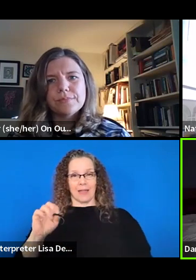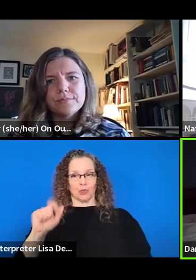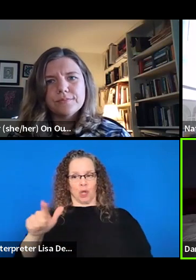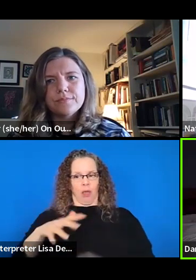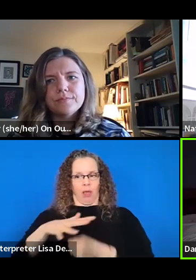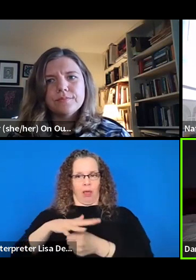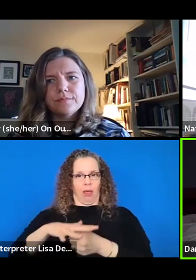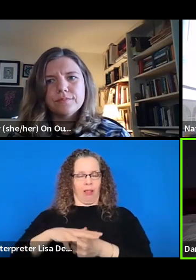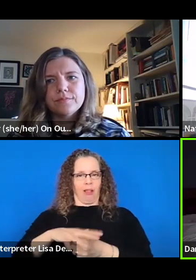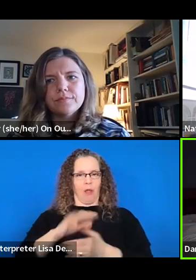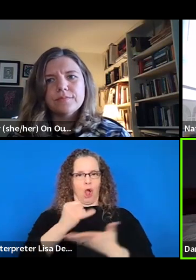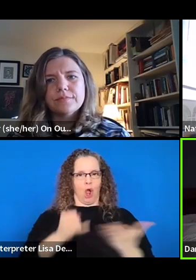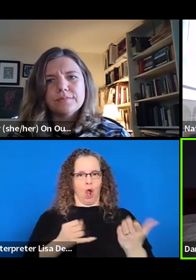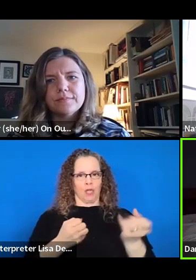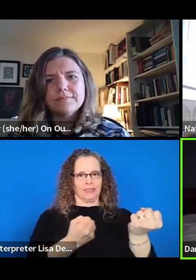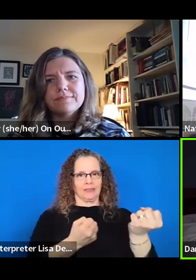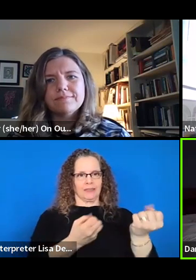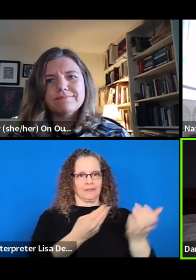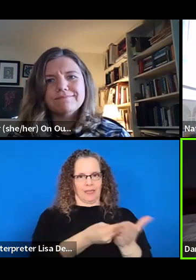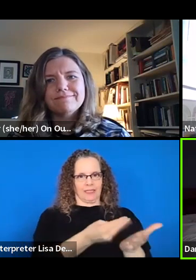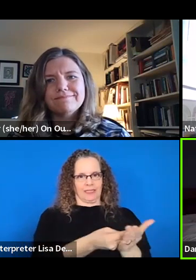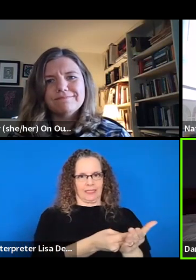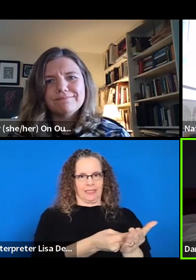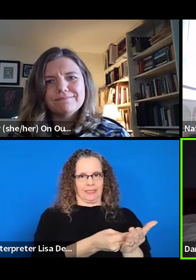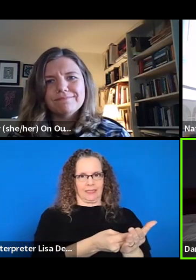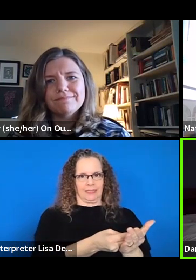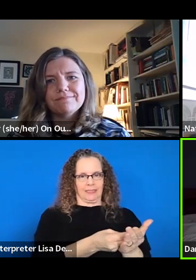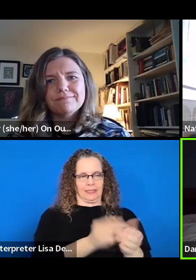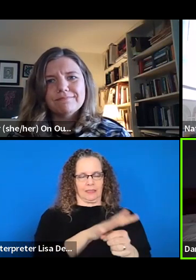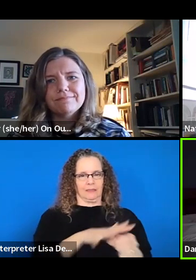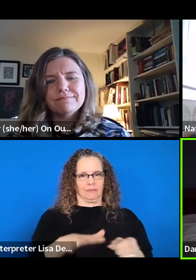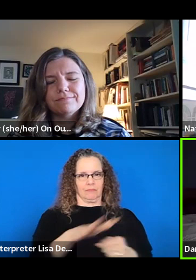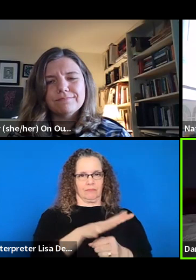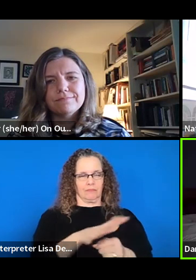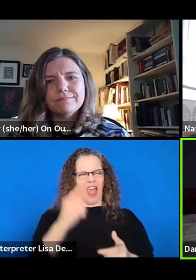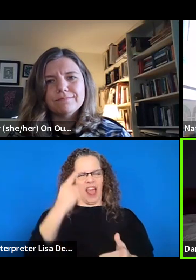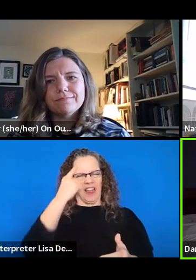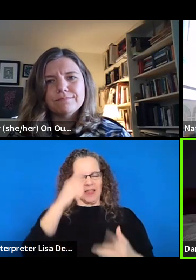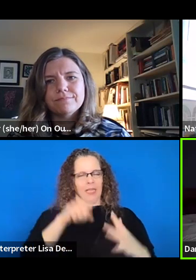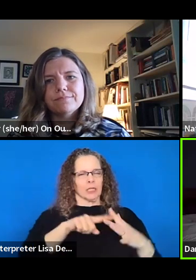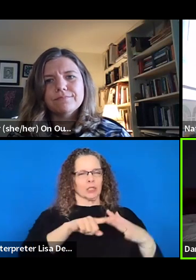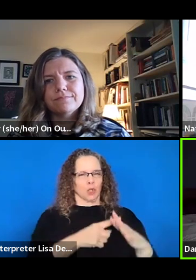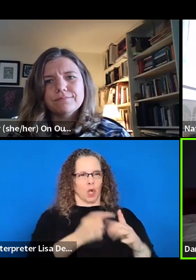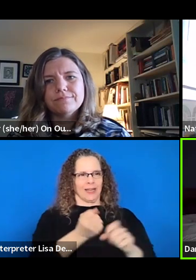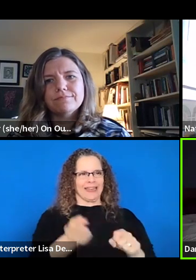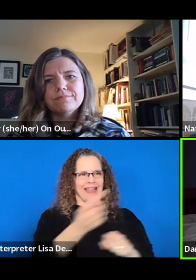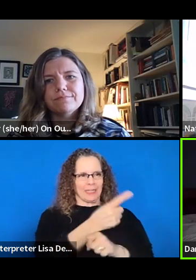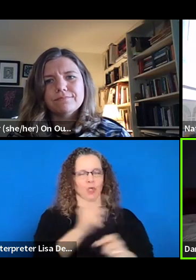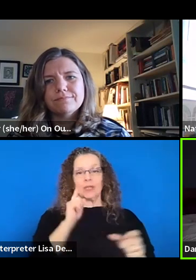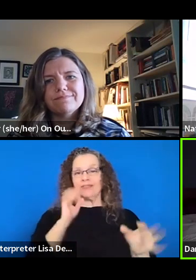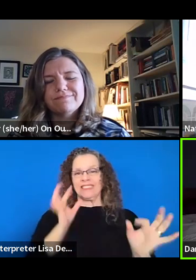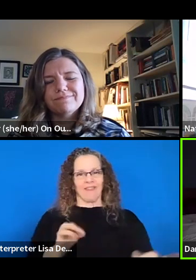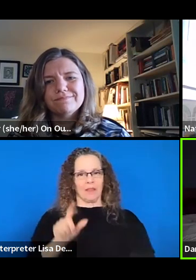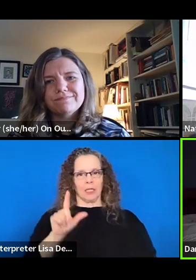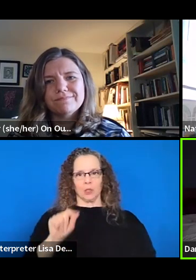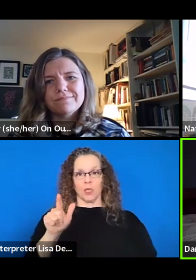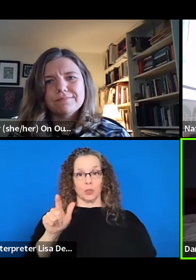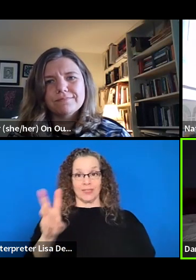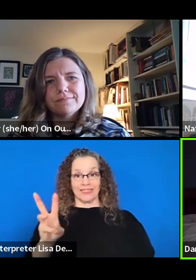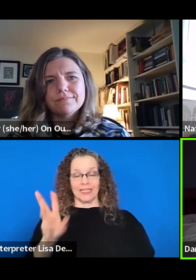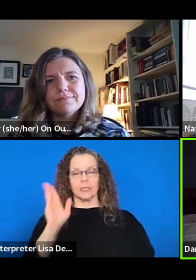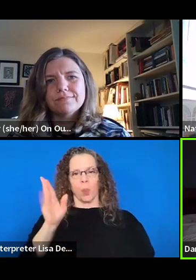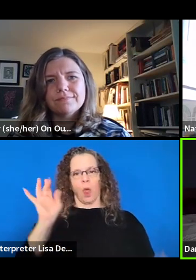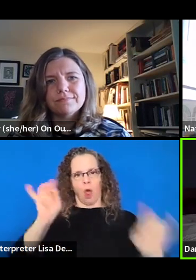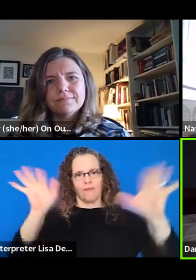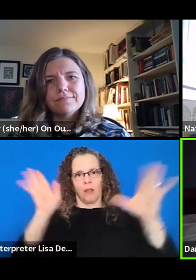the national arts funding landscape, probably starting next year, definitely starting in 26 is going to be awful. The